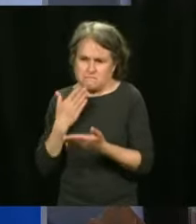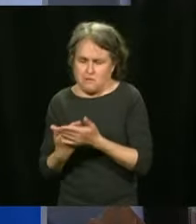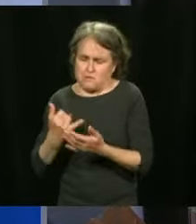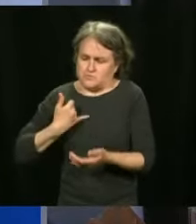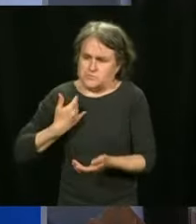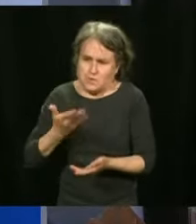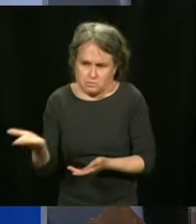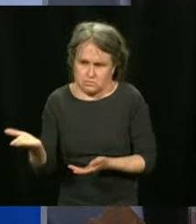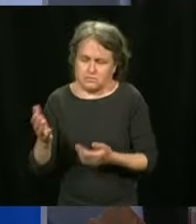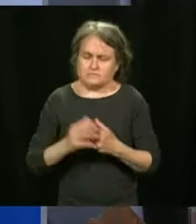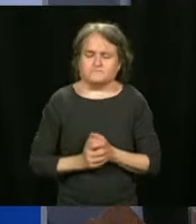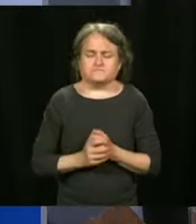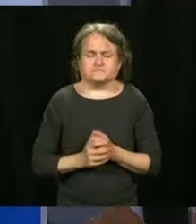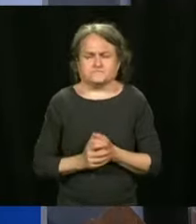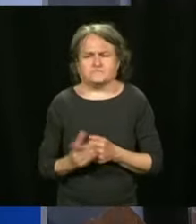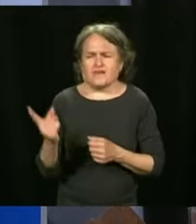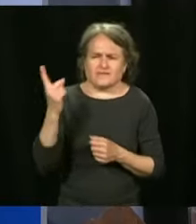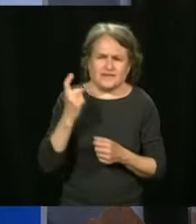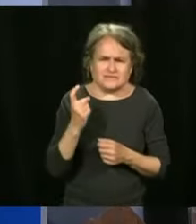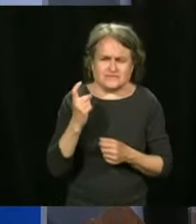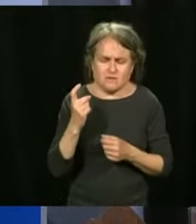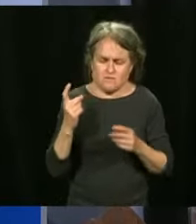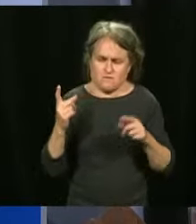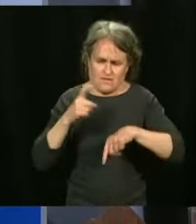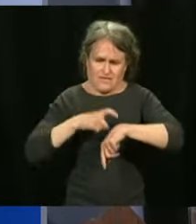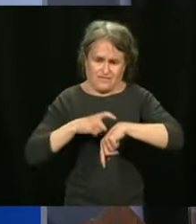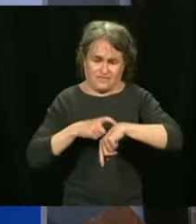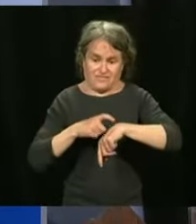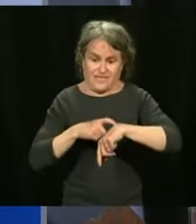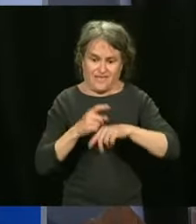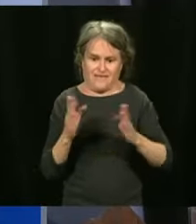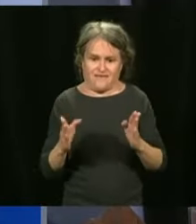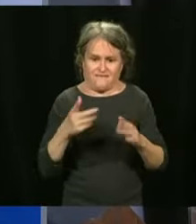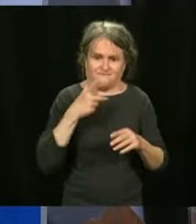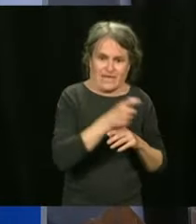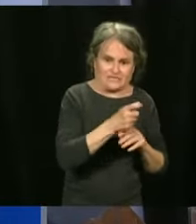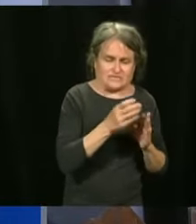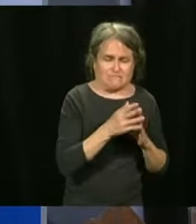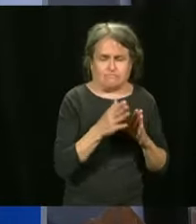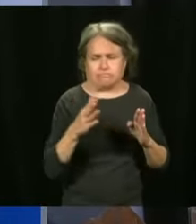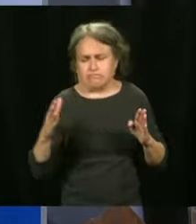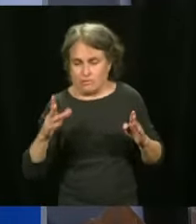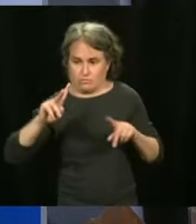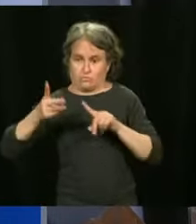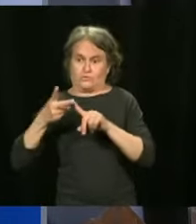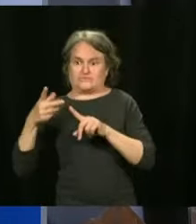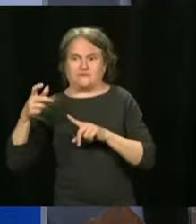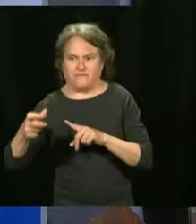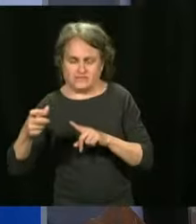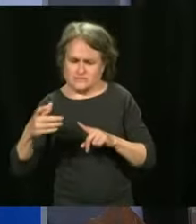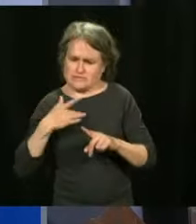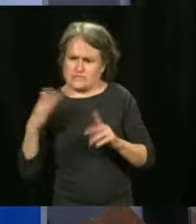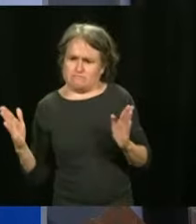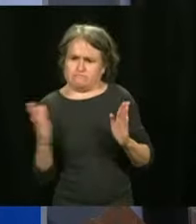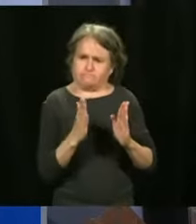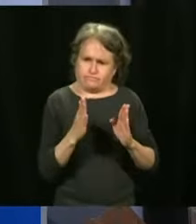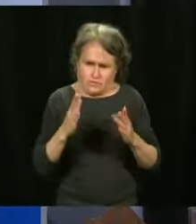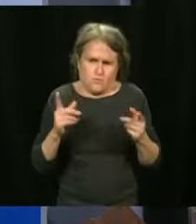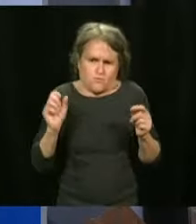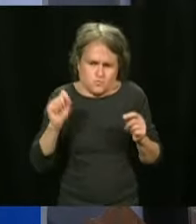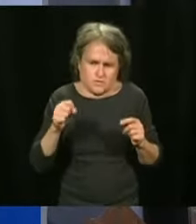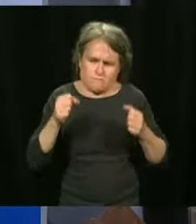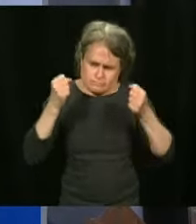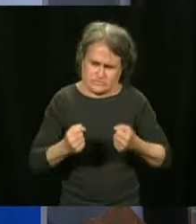Now, reducing the period of time, we will, depending on the availability of doses, we will try to